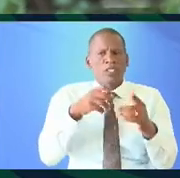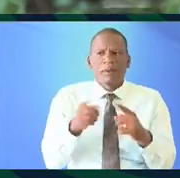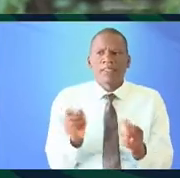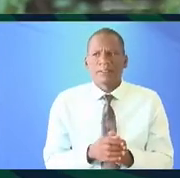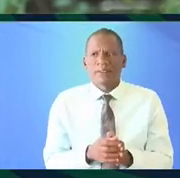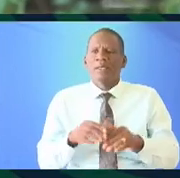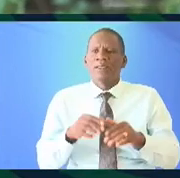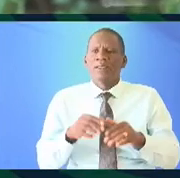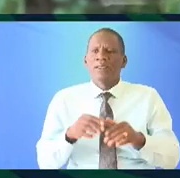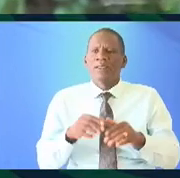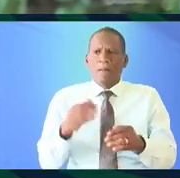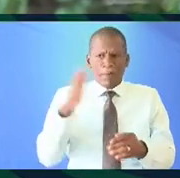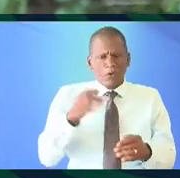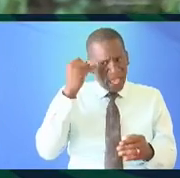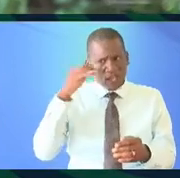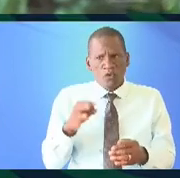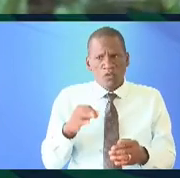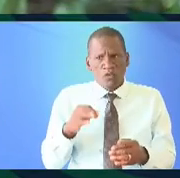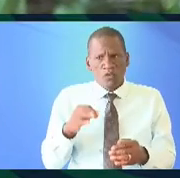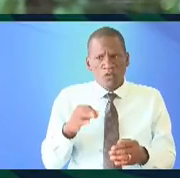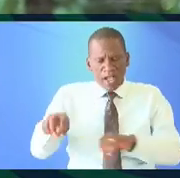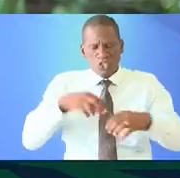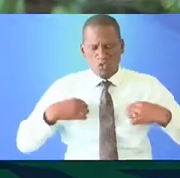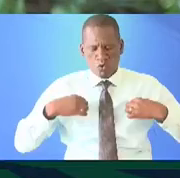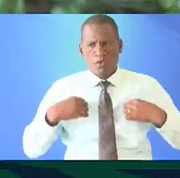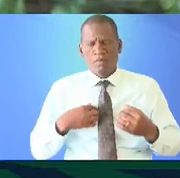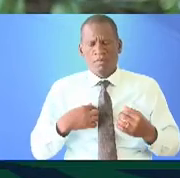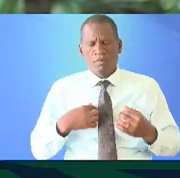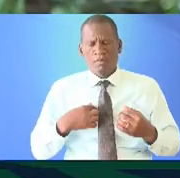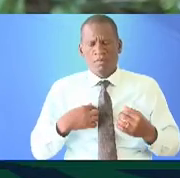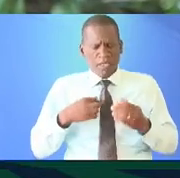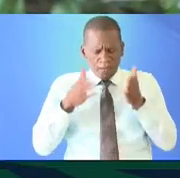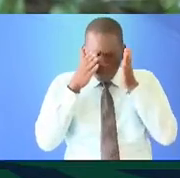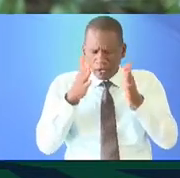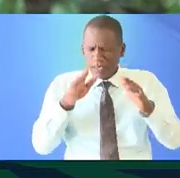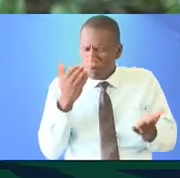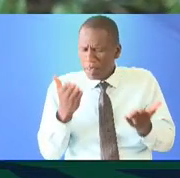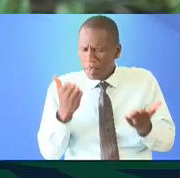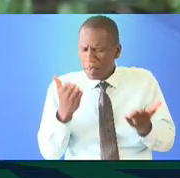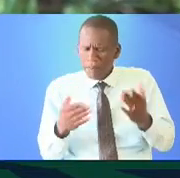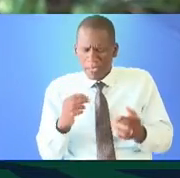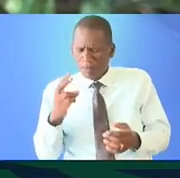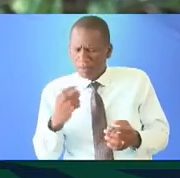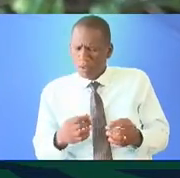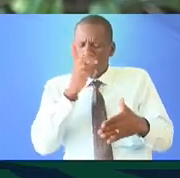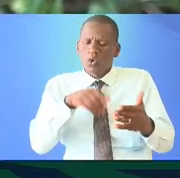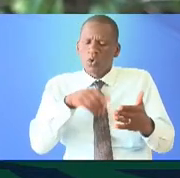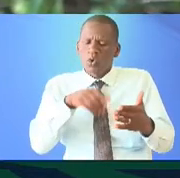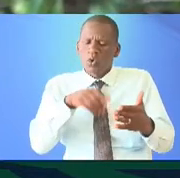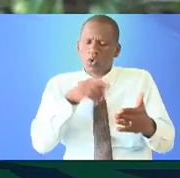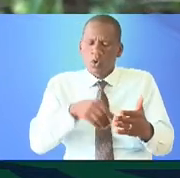kind of going back to this idea of of a national dress I've been curious perhaps that